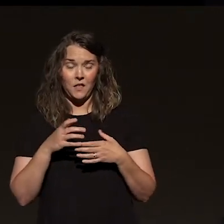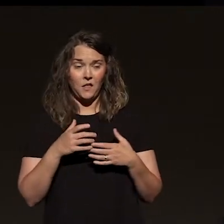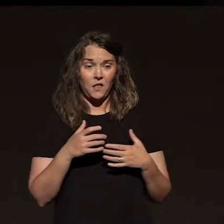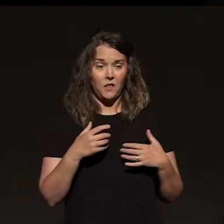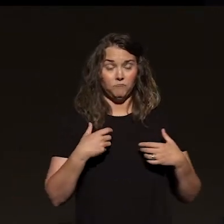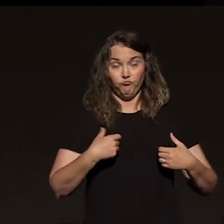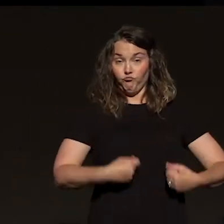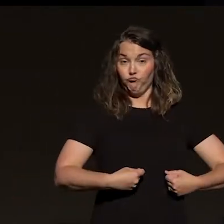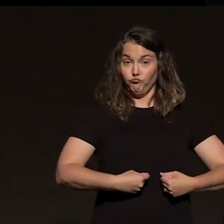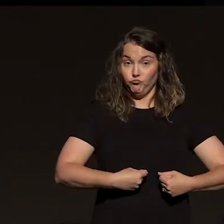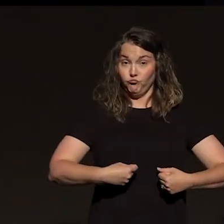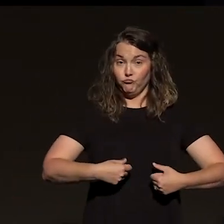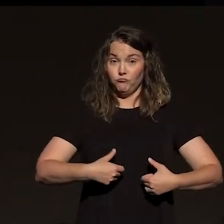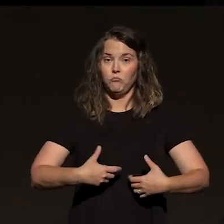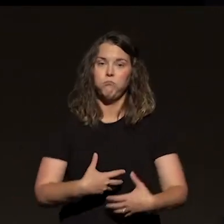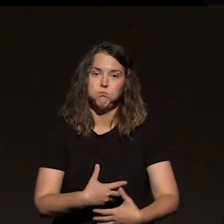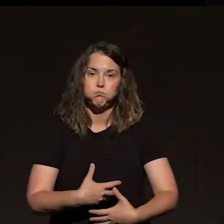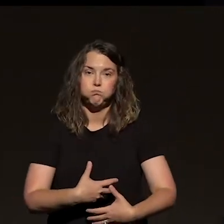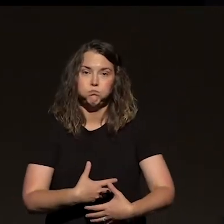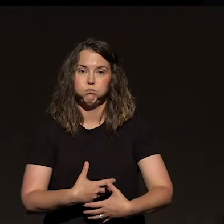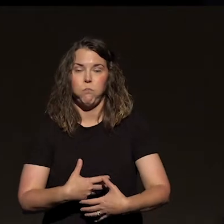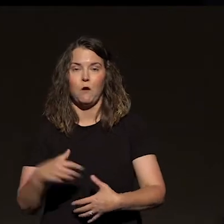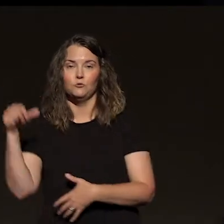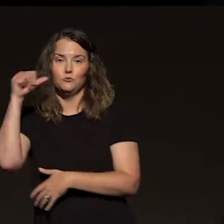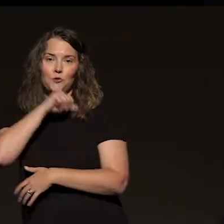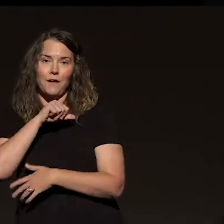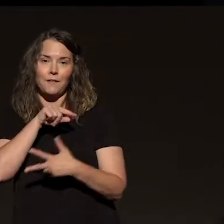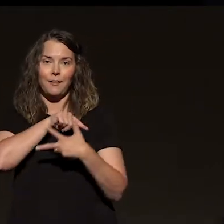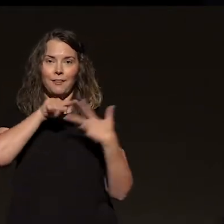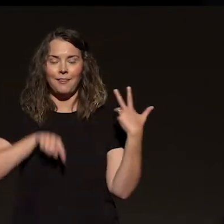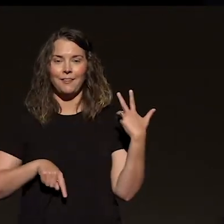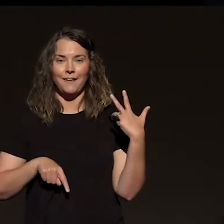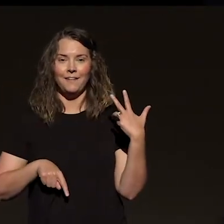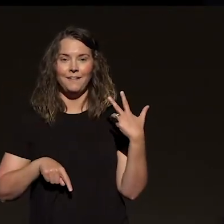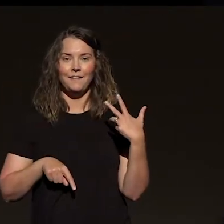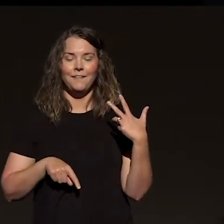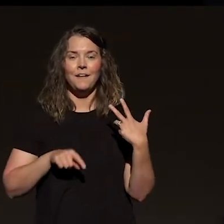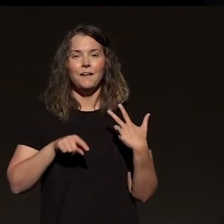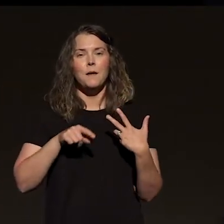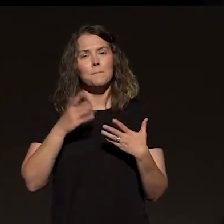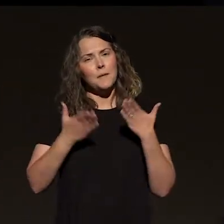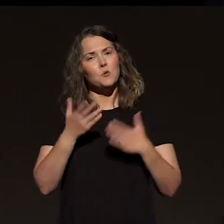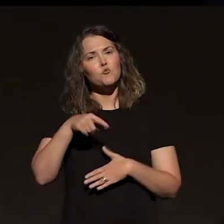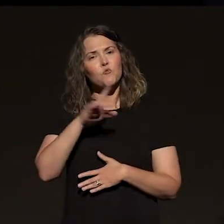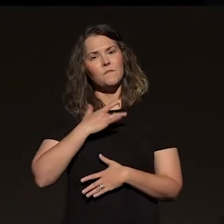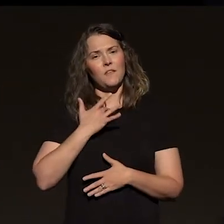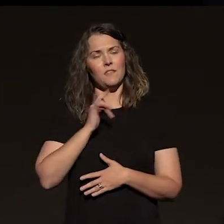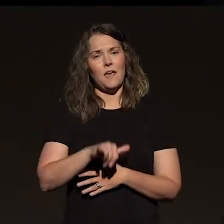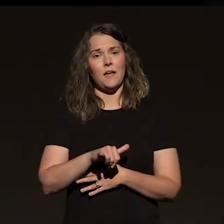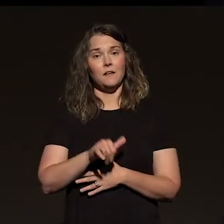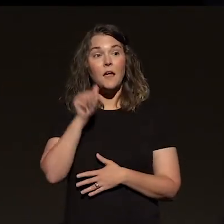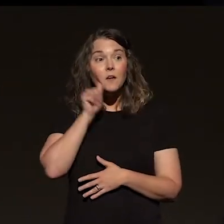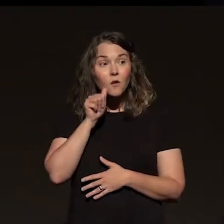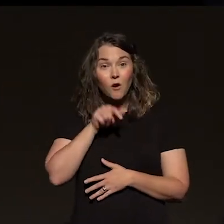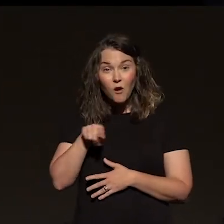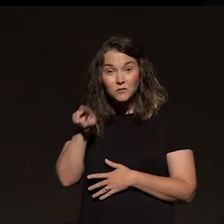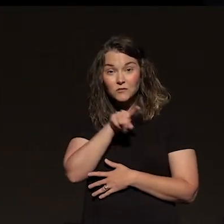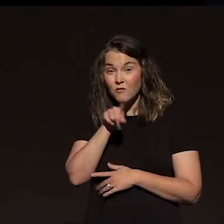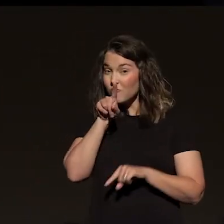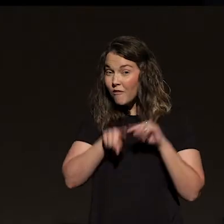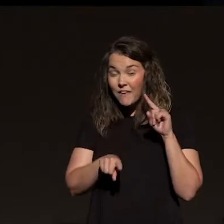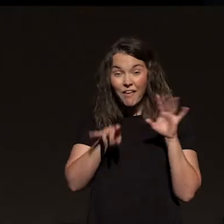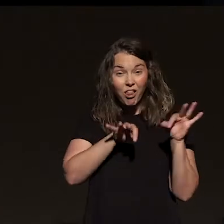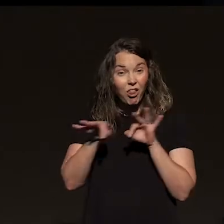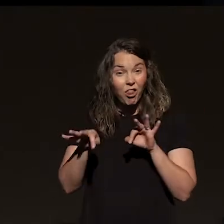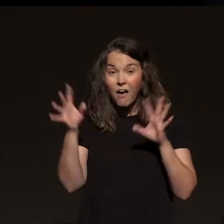a drunk. I don't know which one. But maybe you feel that way. Man, the thing that has been your identity, it's over. And come on, girls. Y'all aren't exempt. You can't go get your